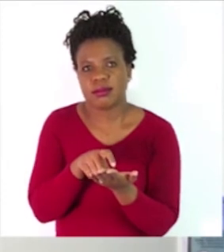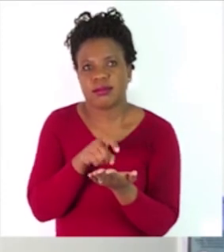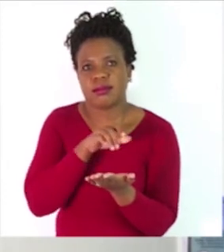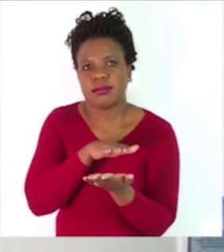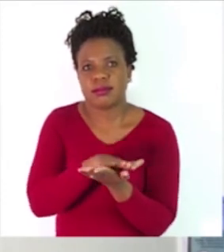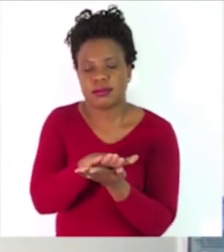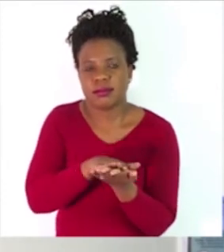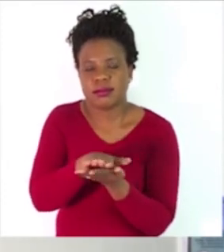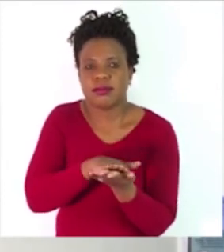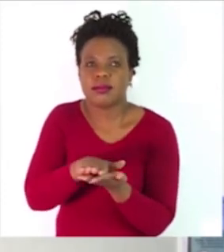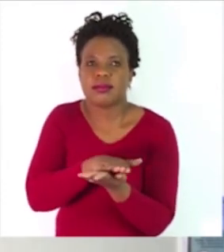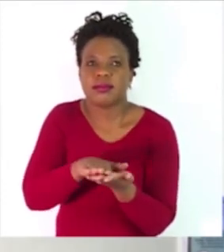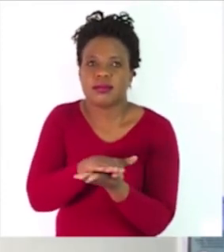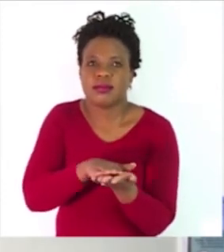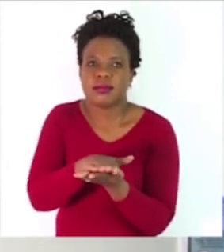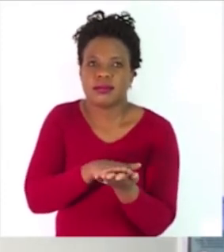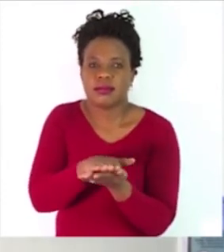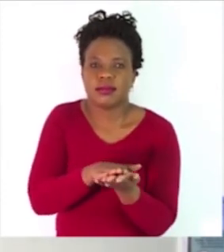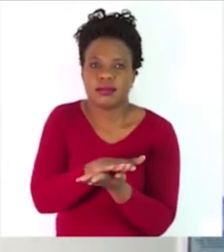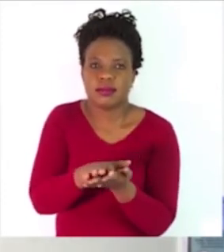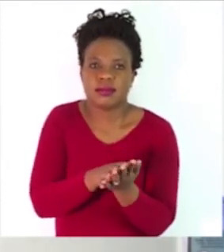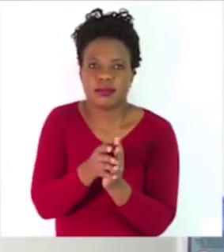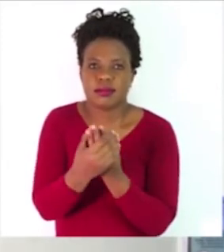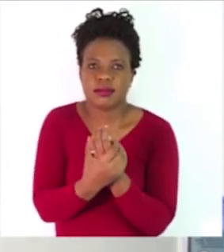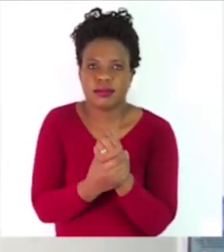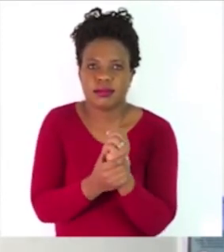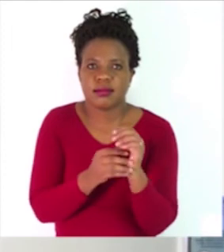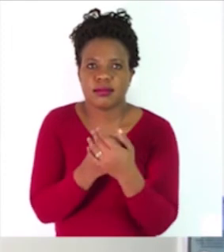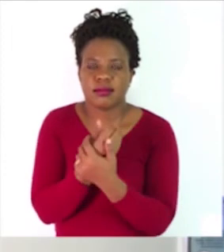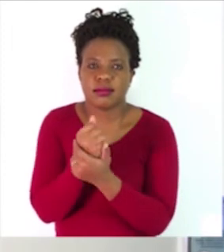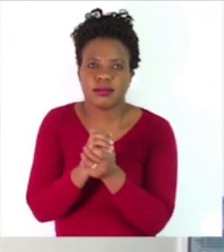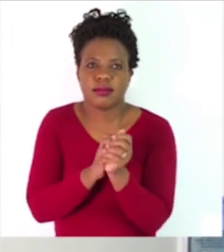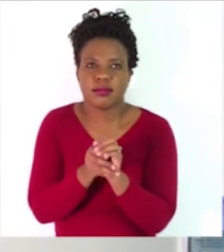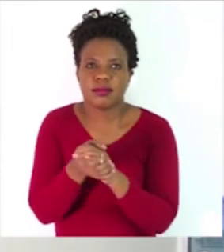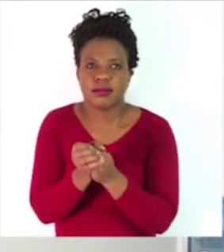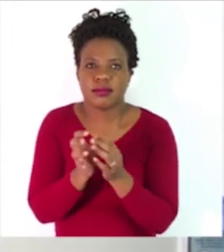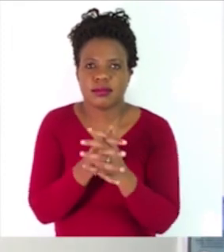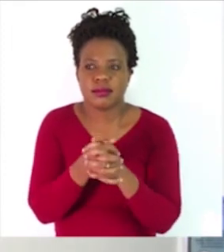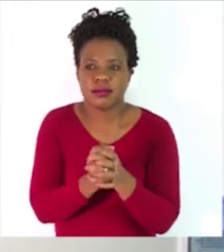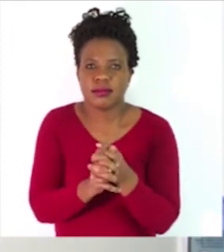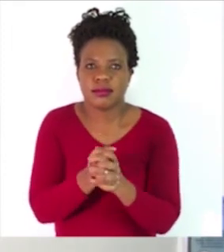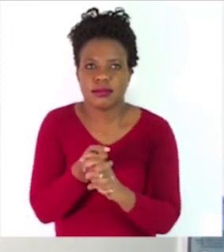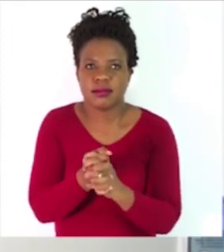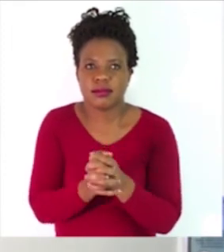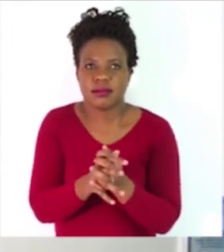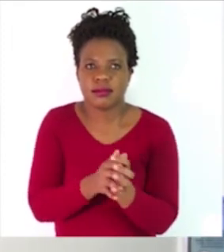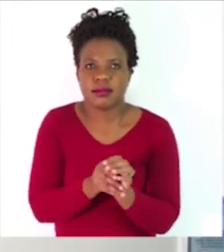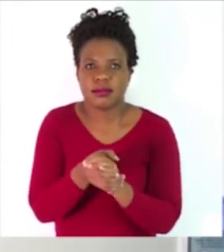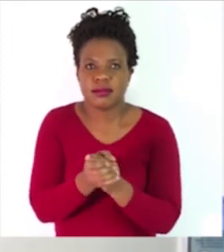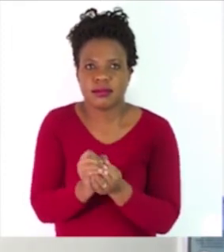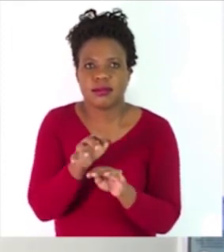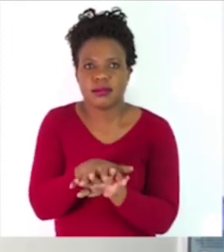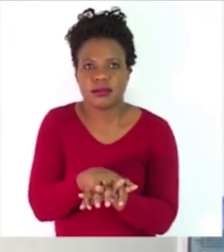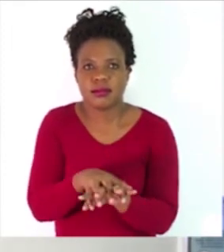We do that inside our palms, outside, in between the fingers. And